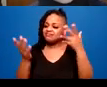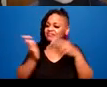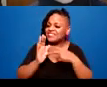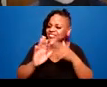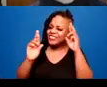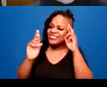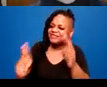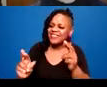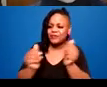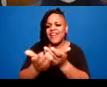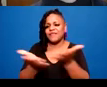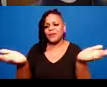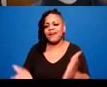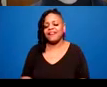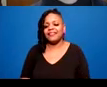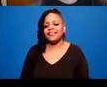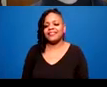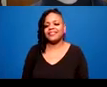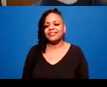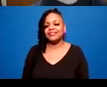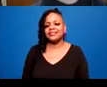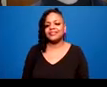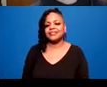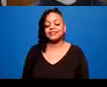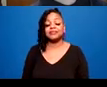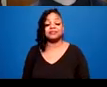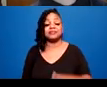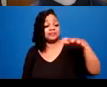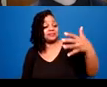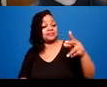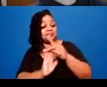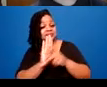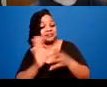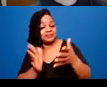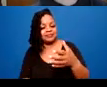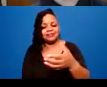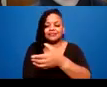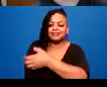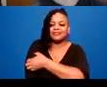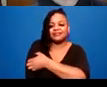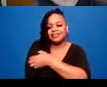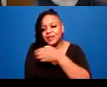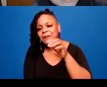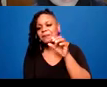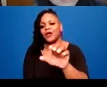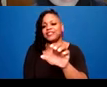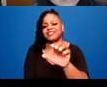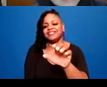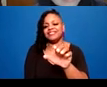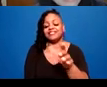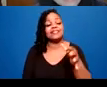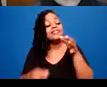Fifth principle is empowerment. Definition, prioritizing empowerment and skill building.